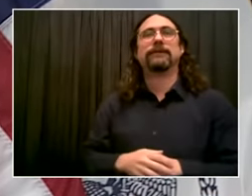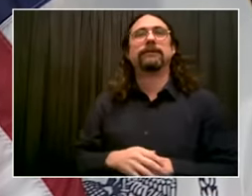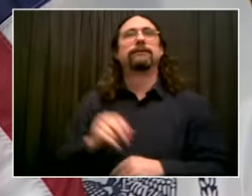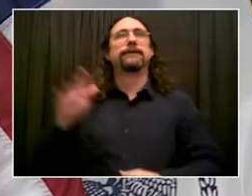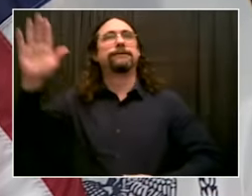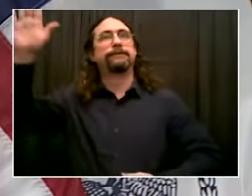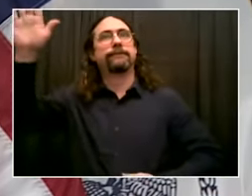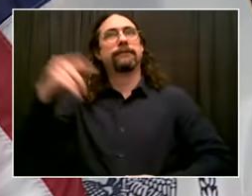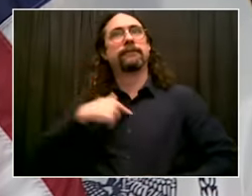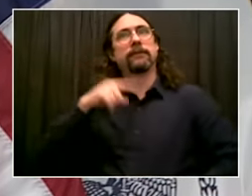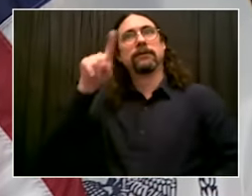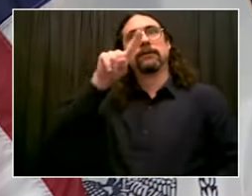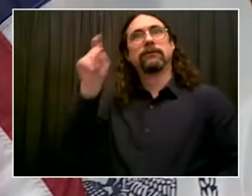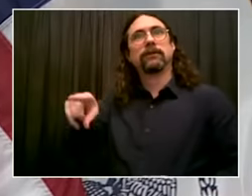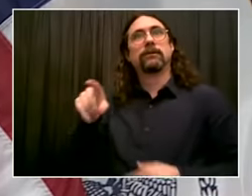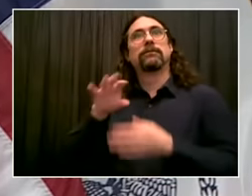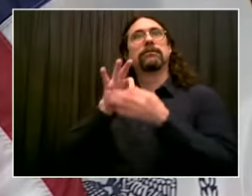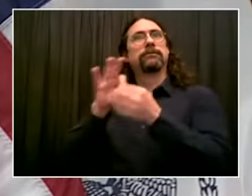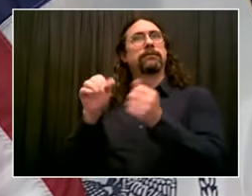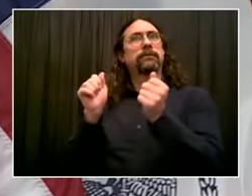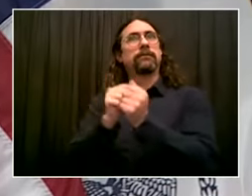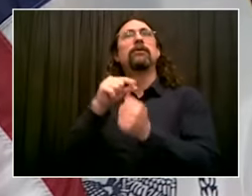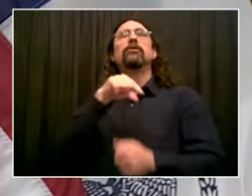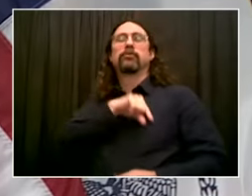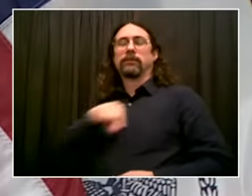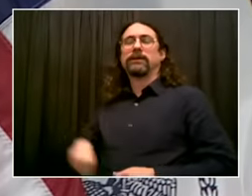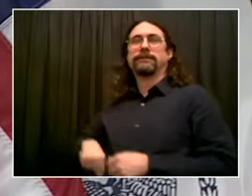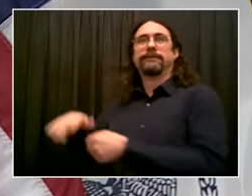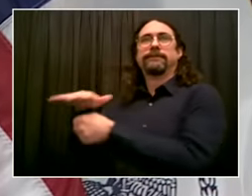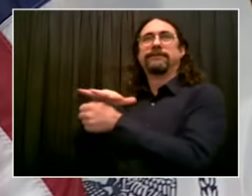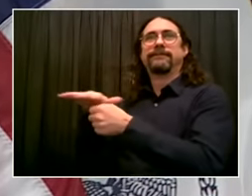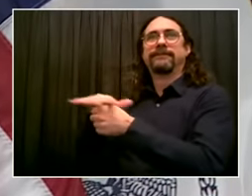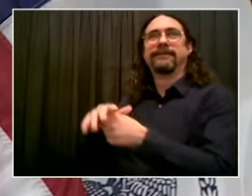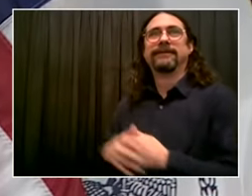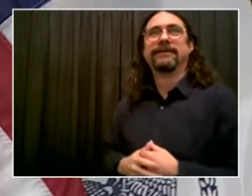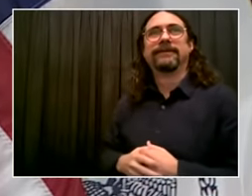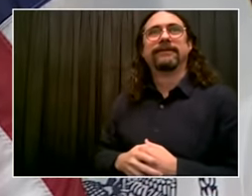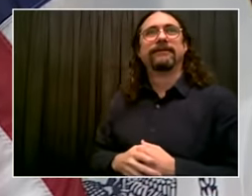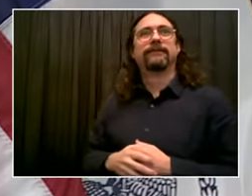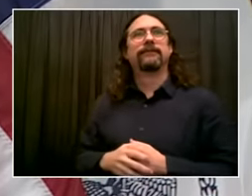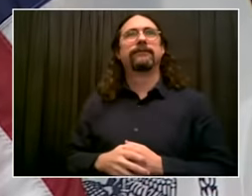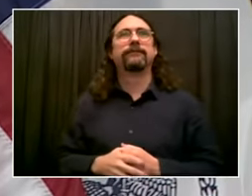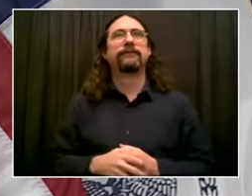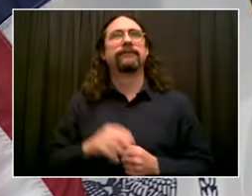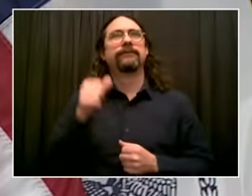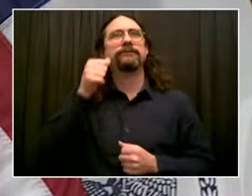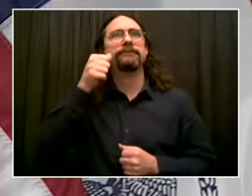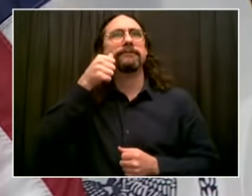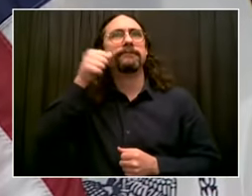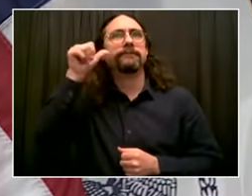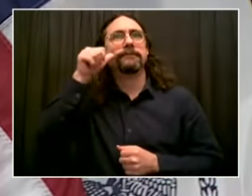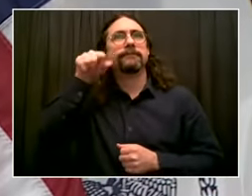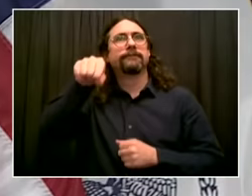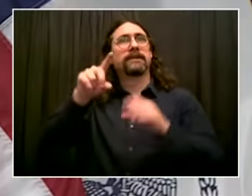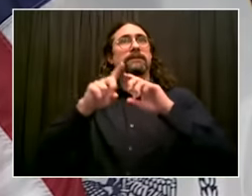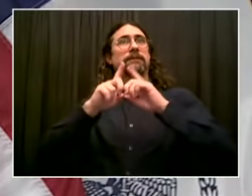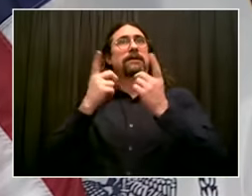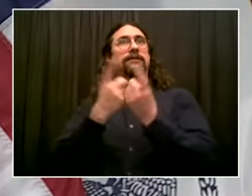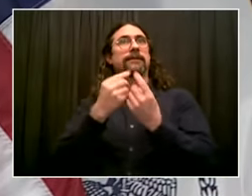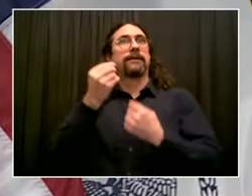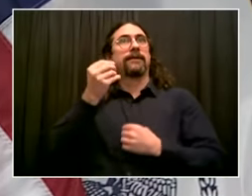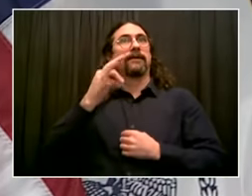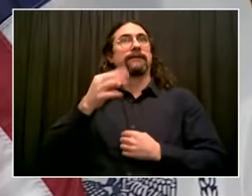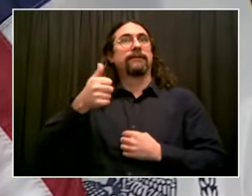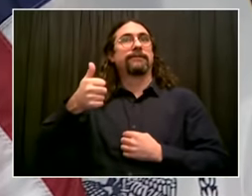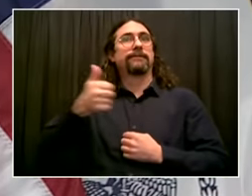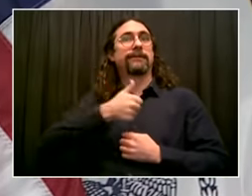your Department of Transportation installed flexi posts on Northern Boulevard to create a protected bike lane during COVID. Then in December, your Department